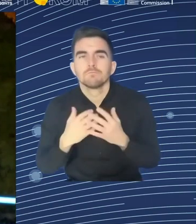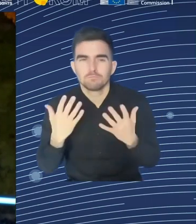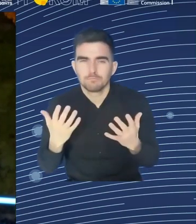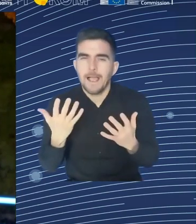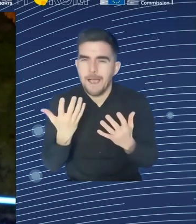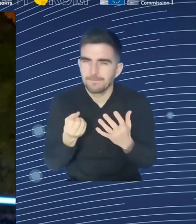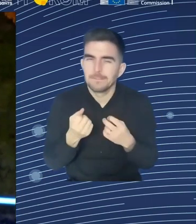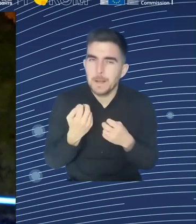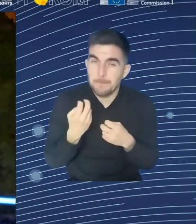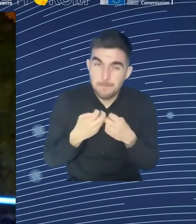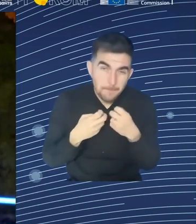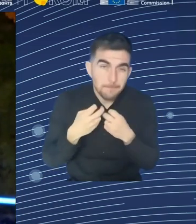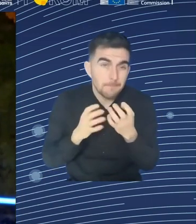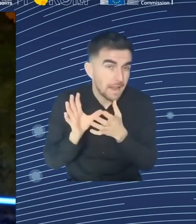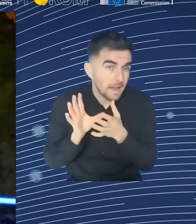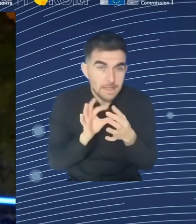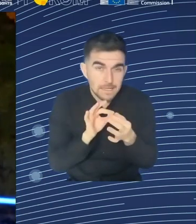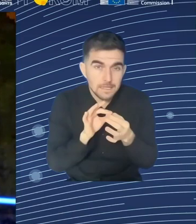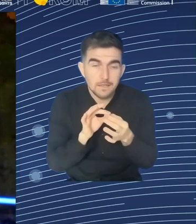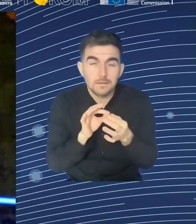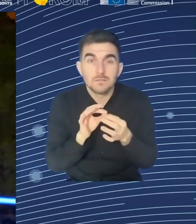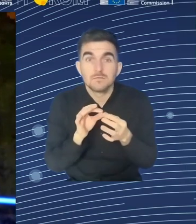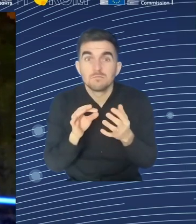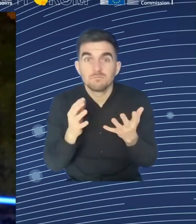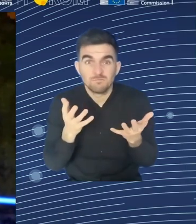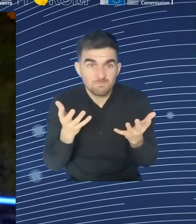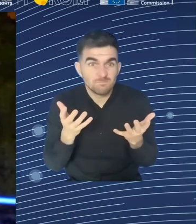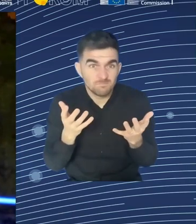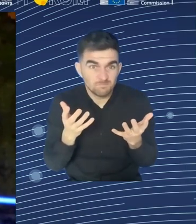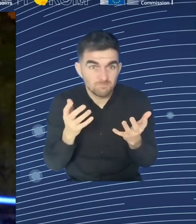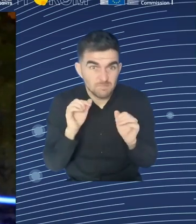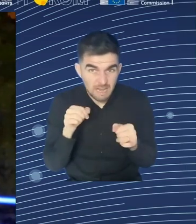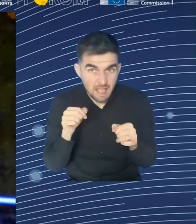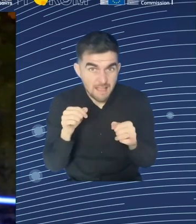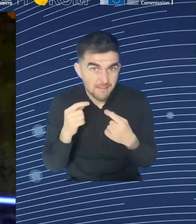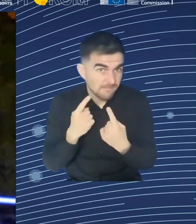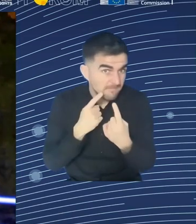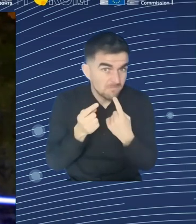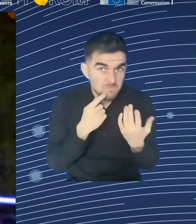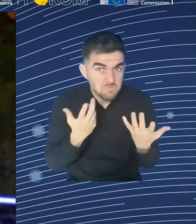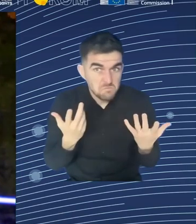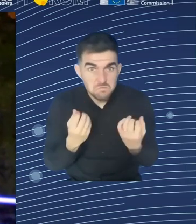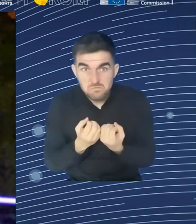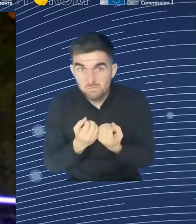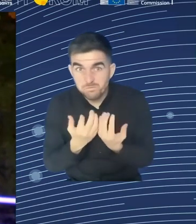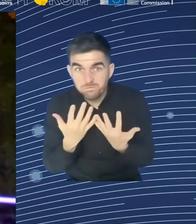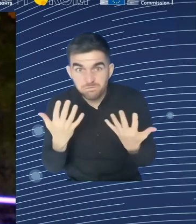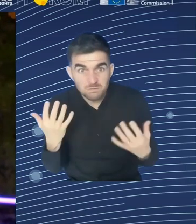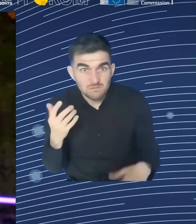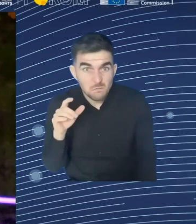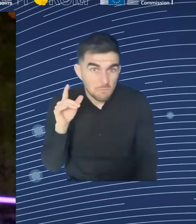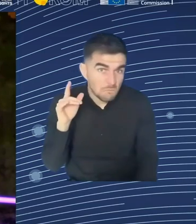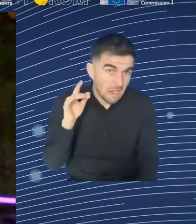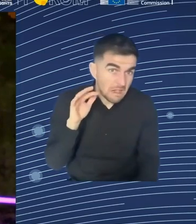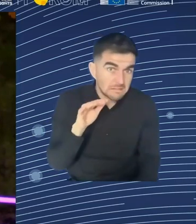even though, you know, the one is just about those that live in retirement and so on, the other means we have to get